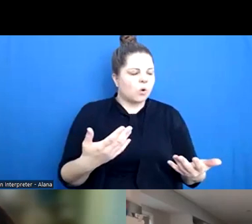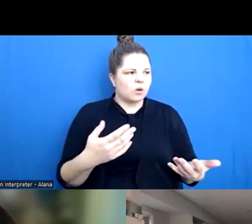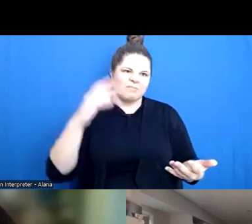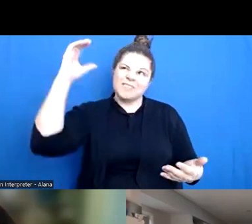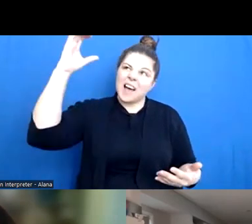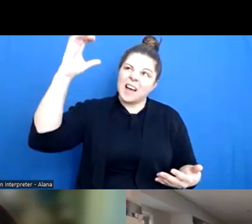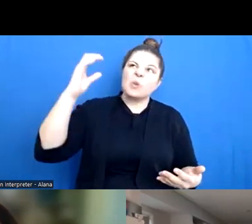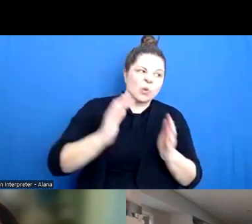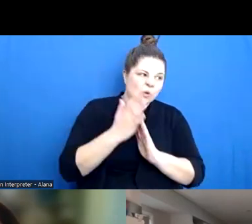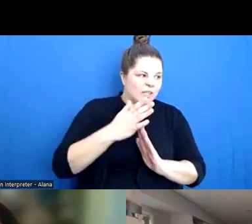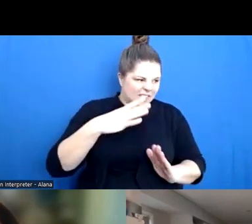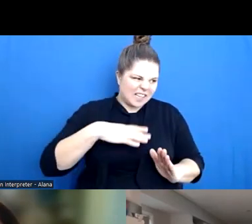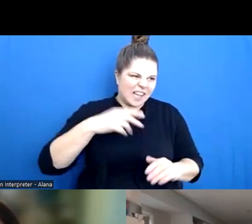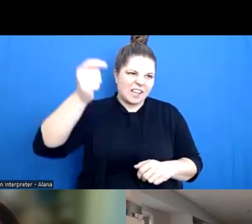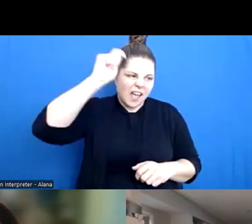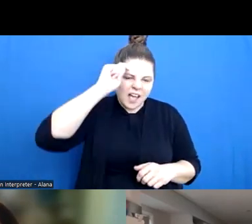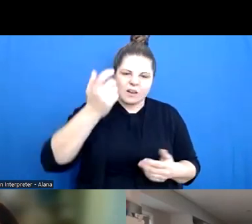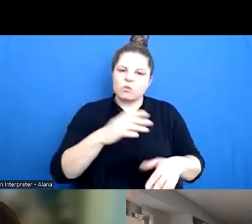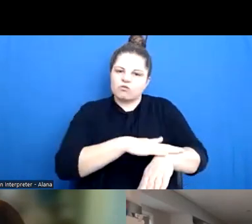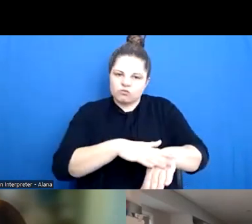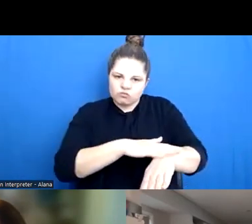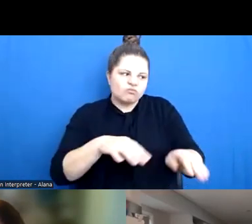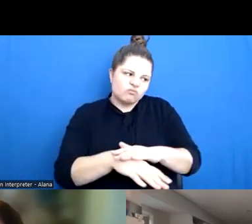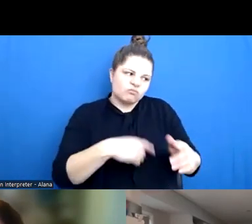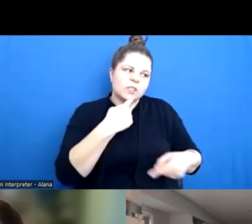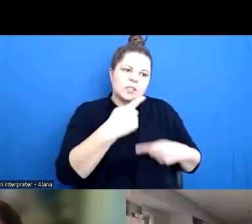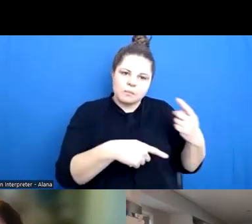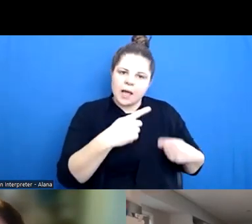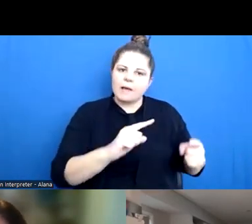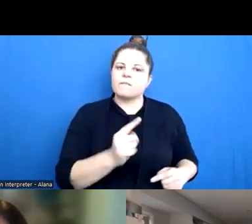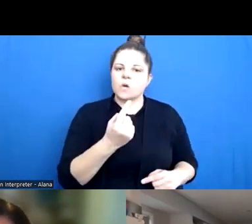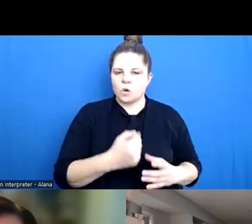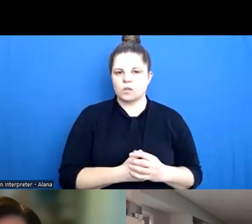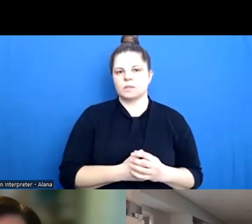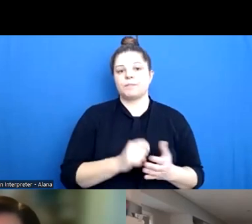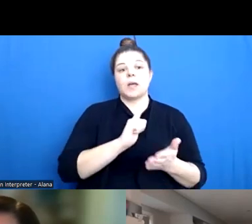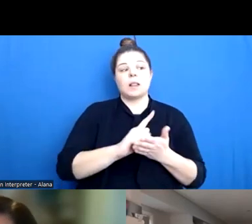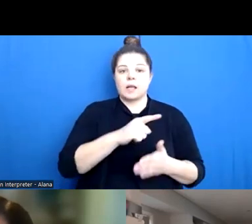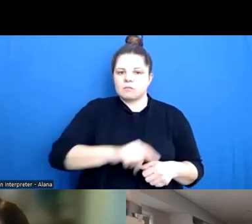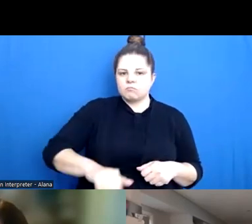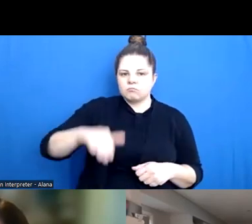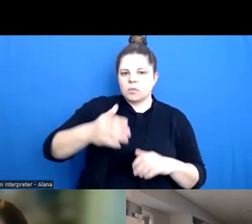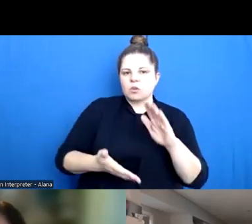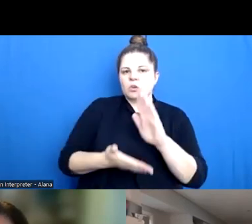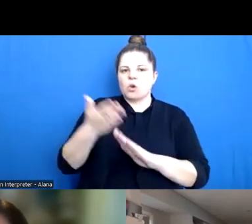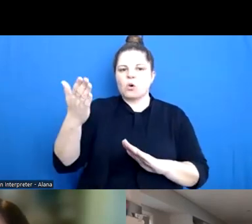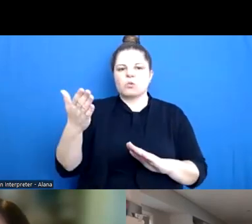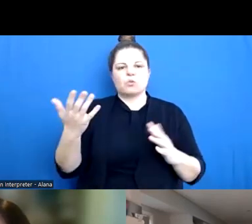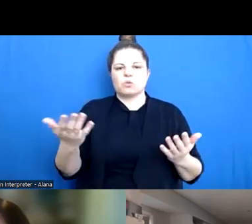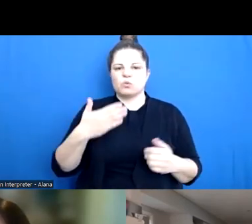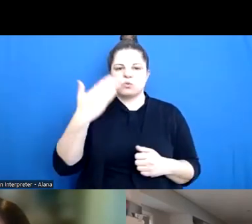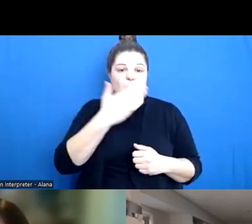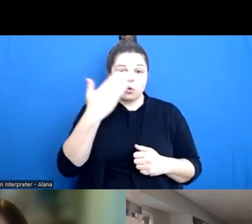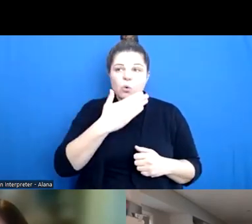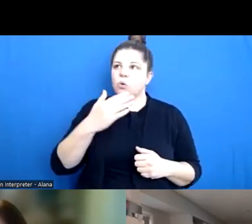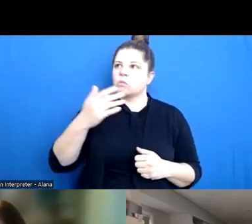Of course, as our children go out in the world and go to school, there's huge power imbalances between them and their teachers, basically between them and